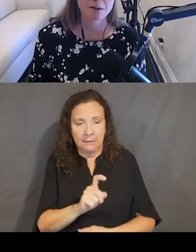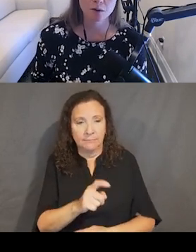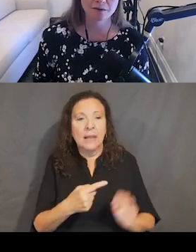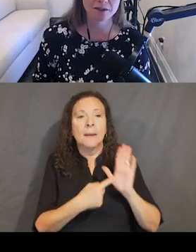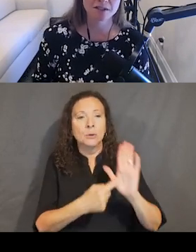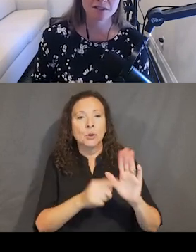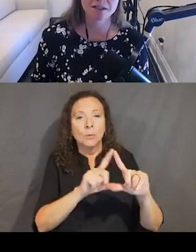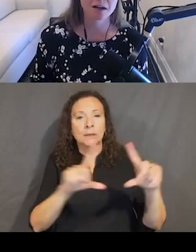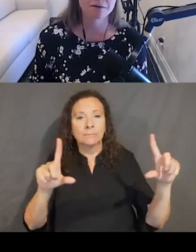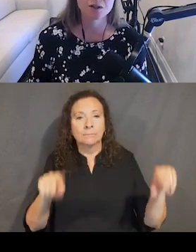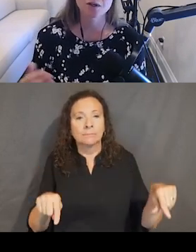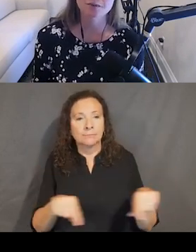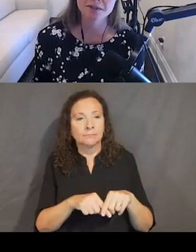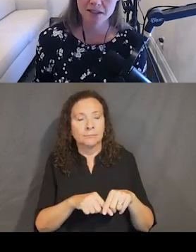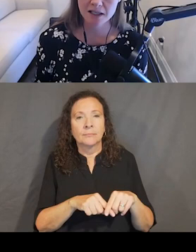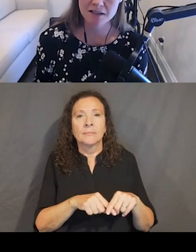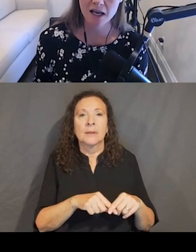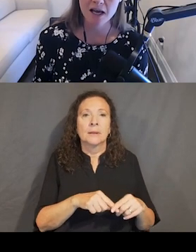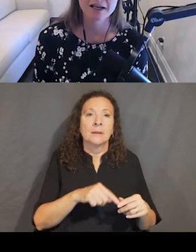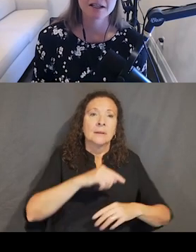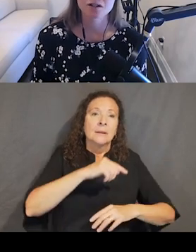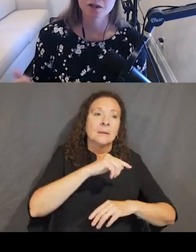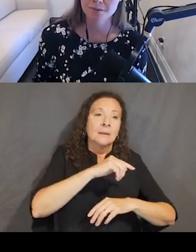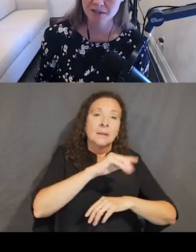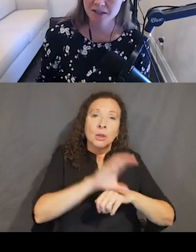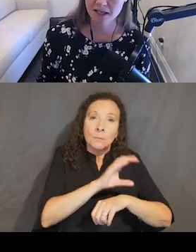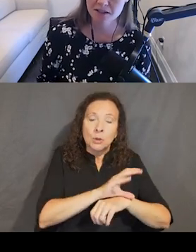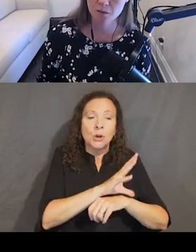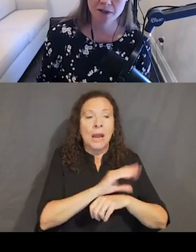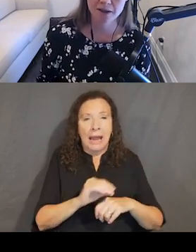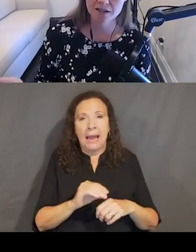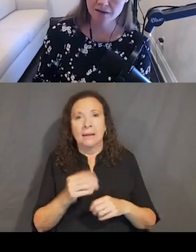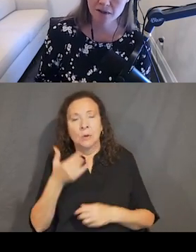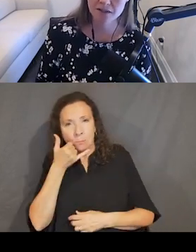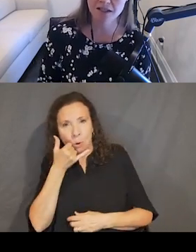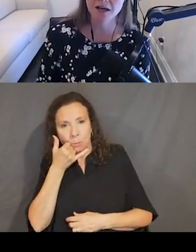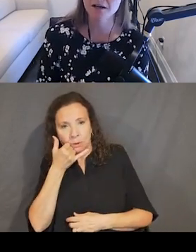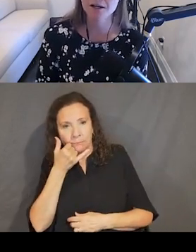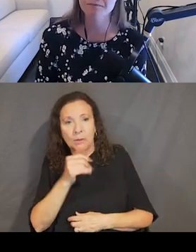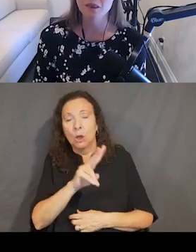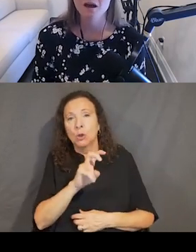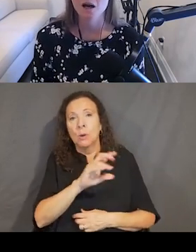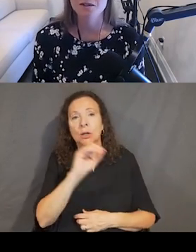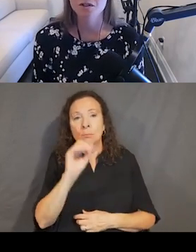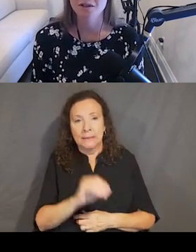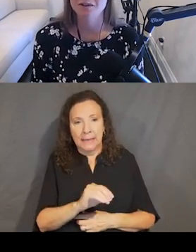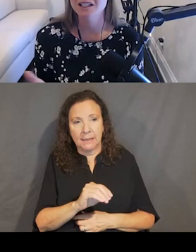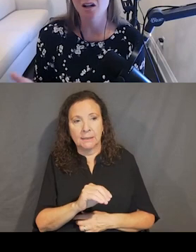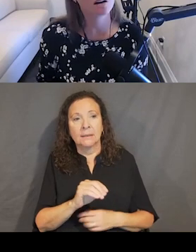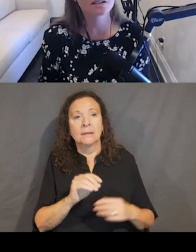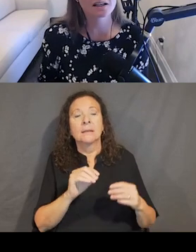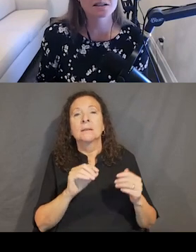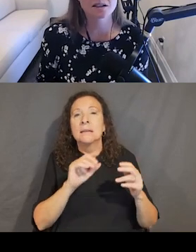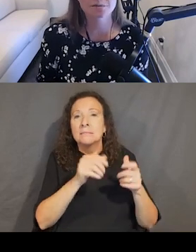desktop and mobile versions of 200% text and 200% text with a chevron. So that's an icon. I'm also showing